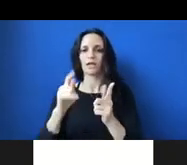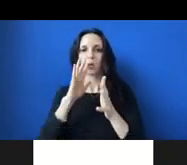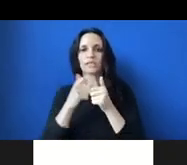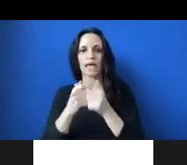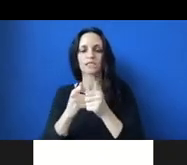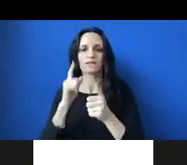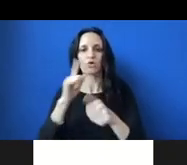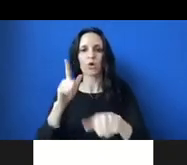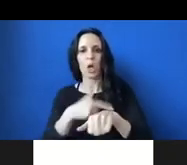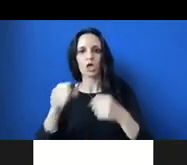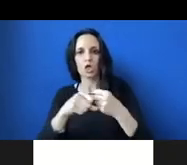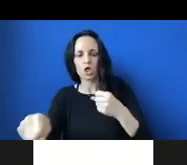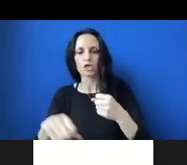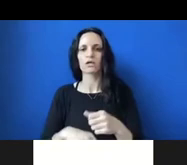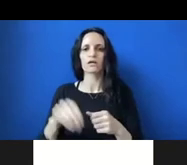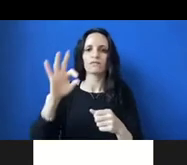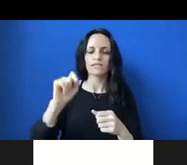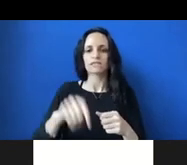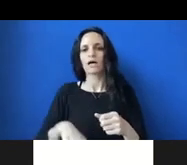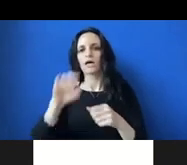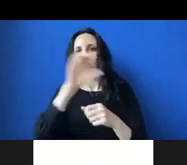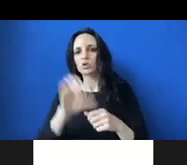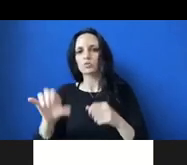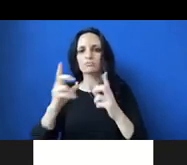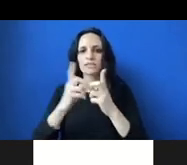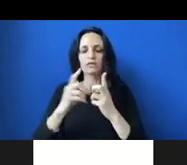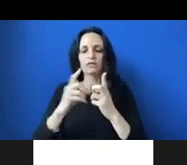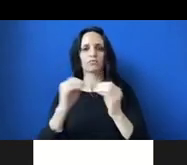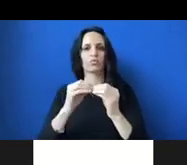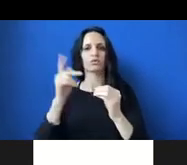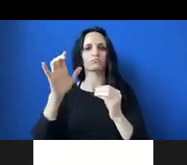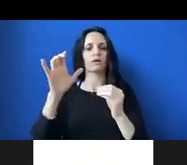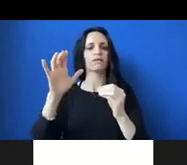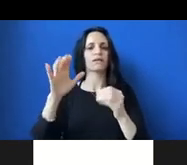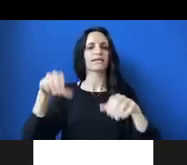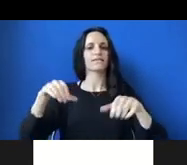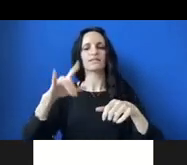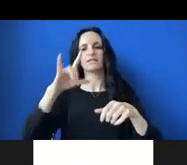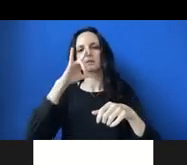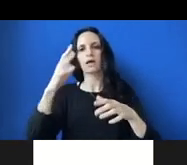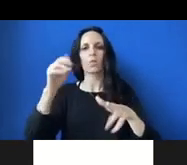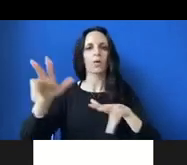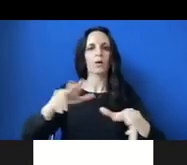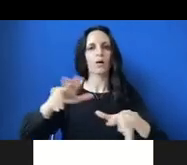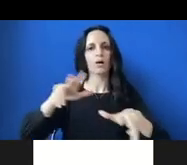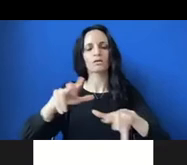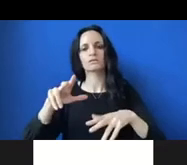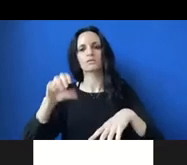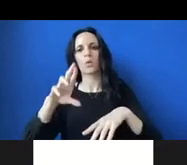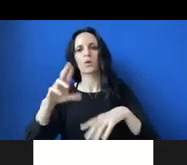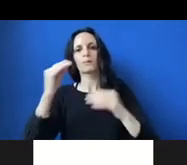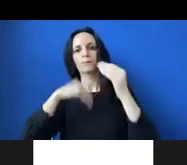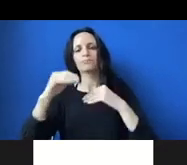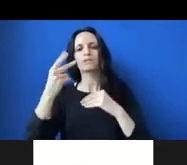longer, doing FaceTime or Zoom dates, or doing more public activities, like going on walks or distance picnics before having more